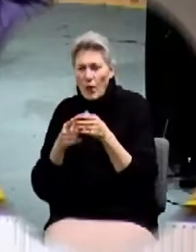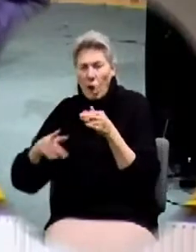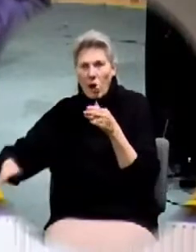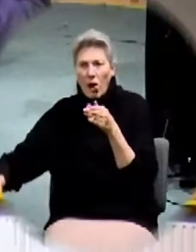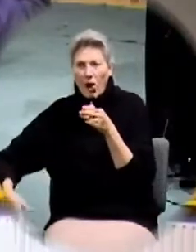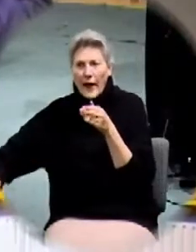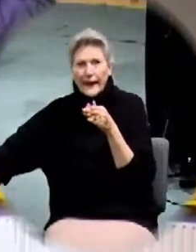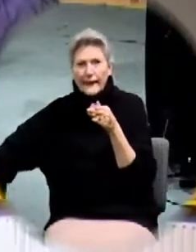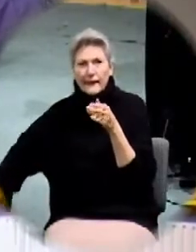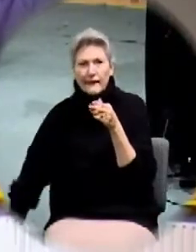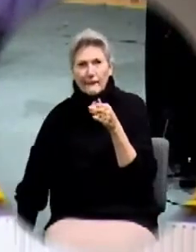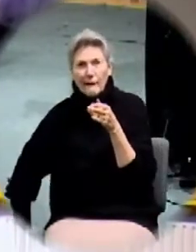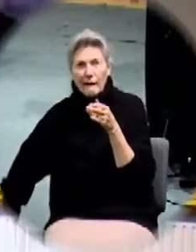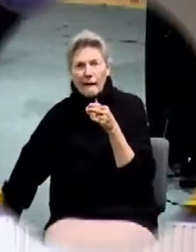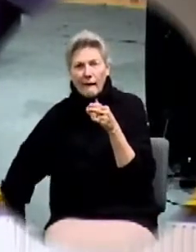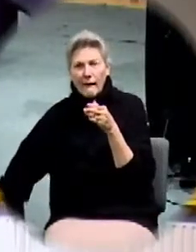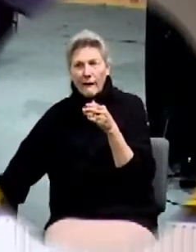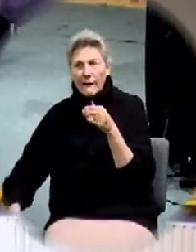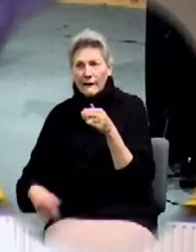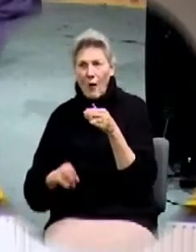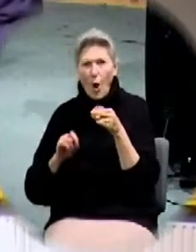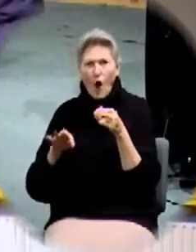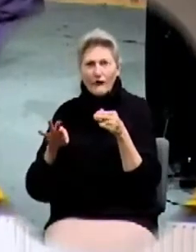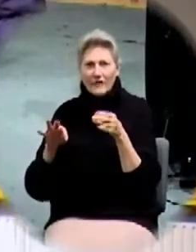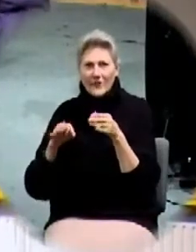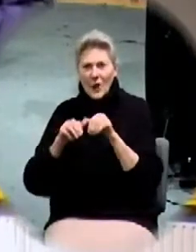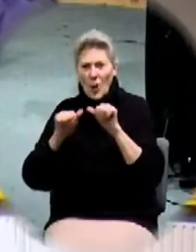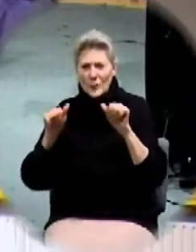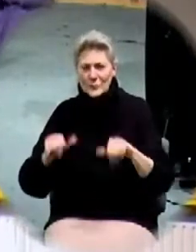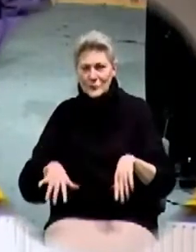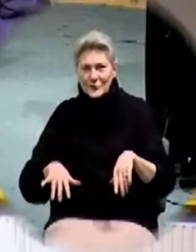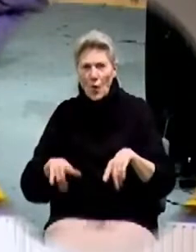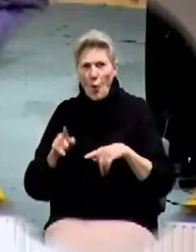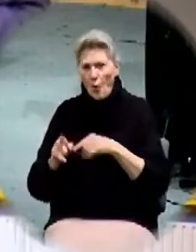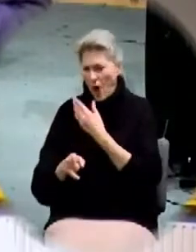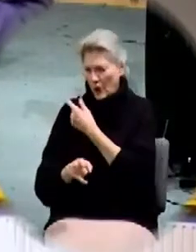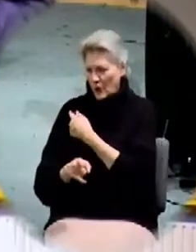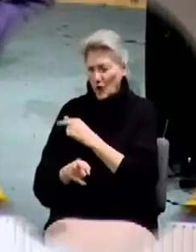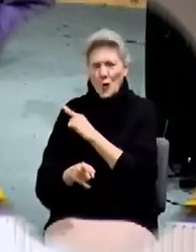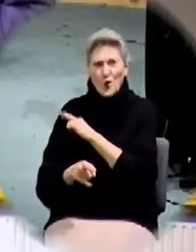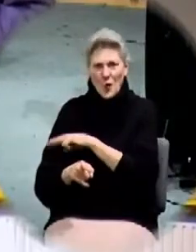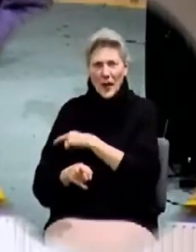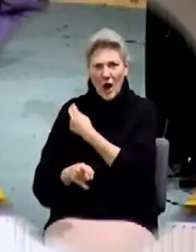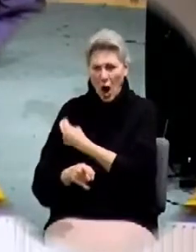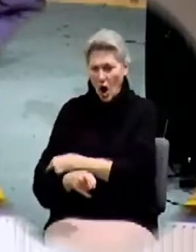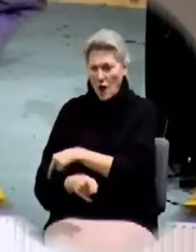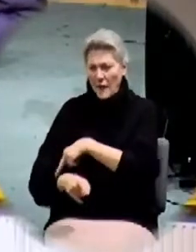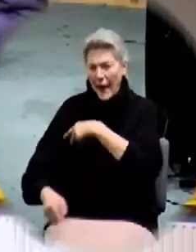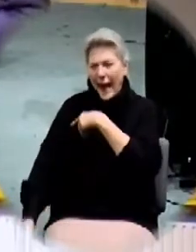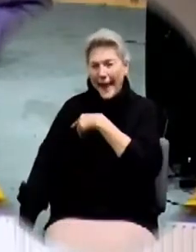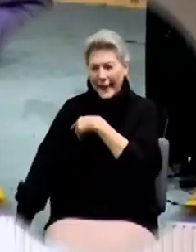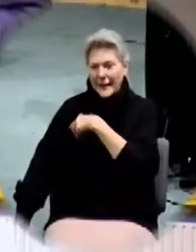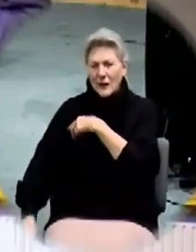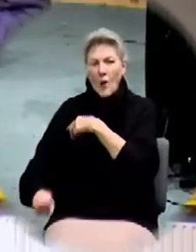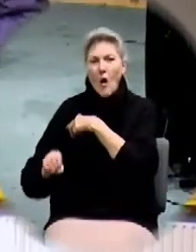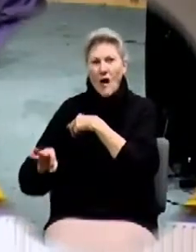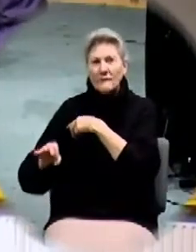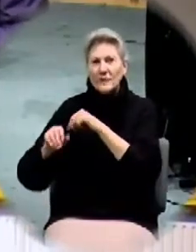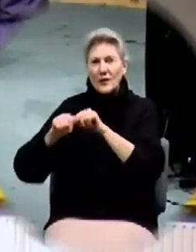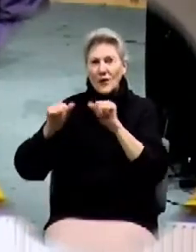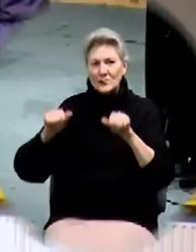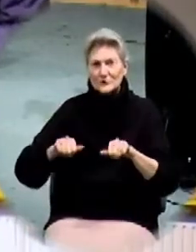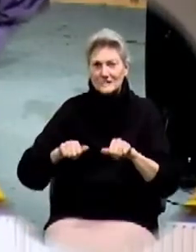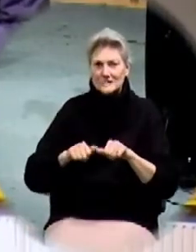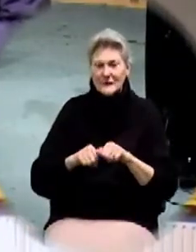He says in verse 24, I've tried everything, and nothing helps. I'm at the end of my rope. Is there